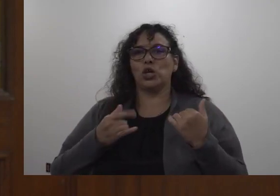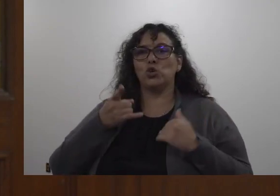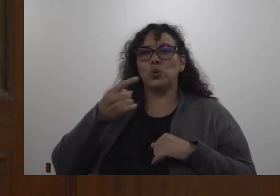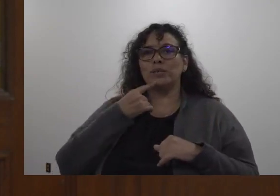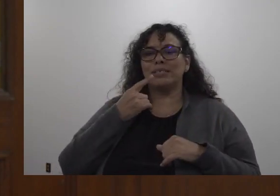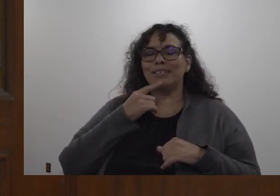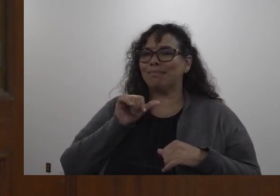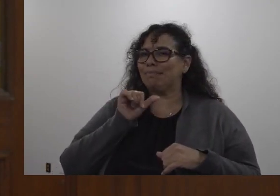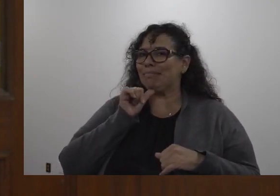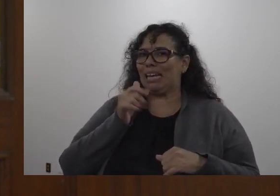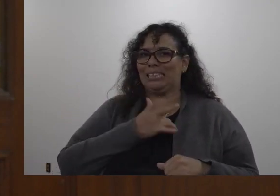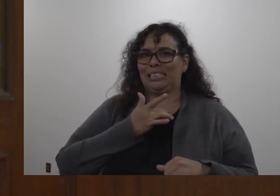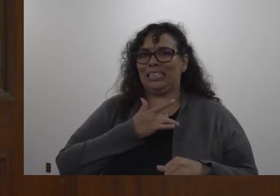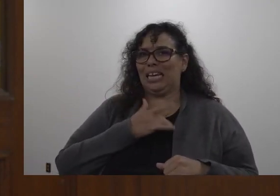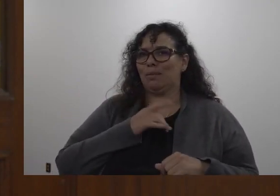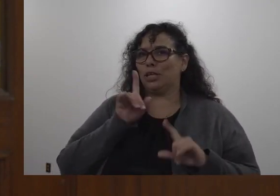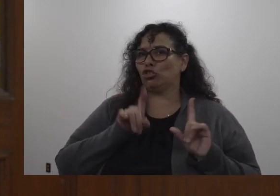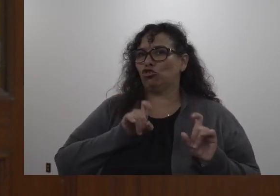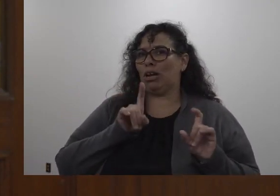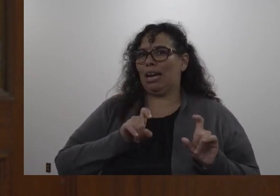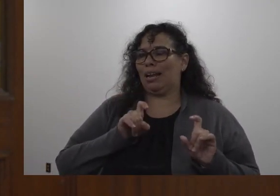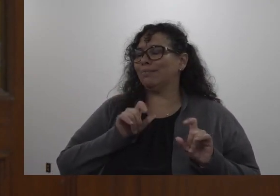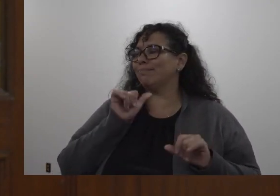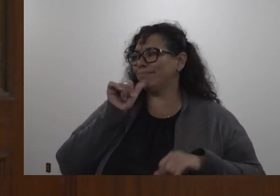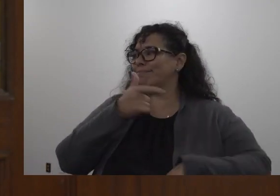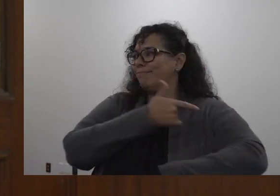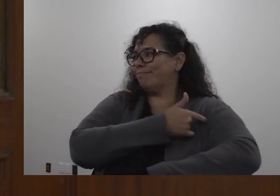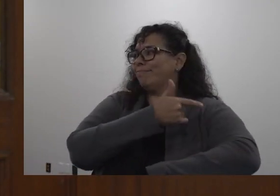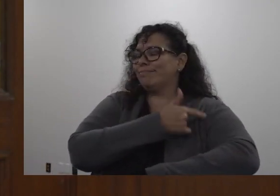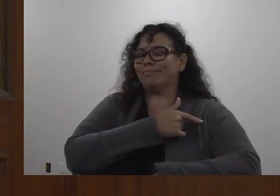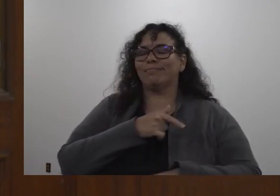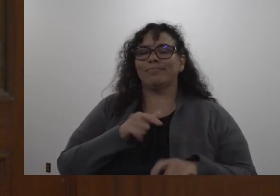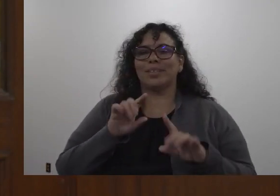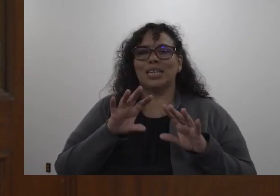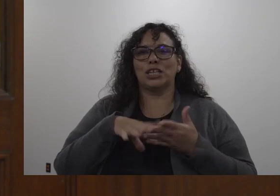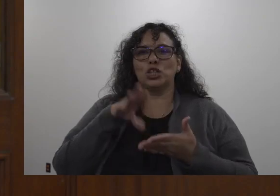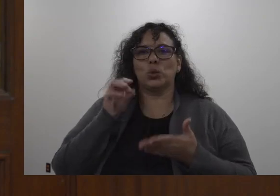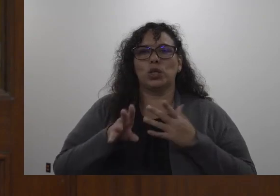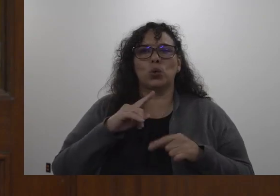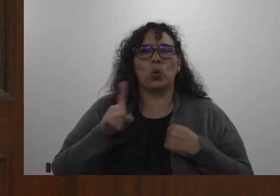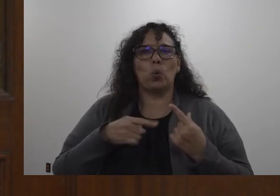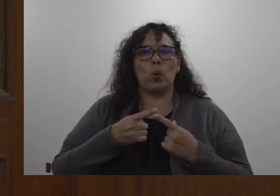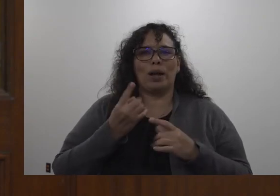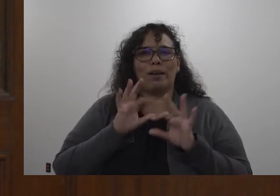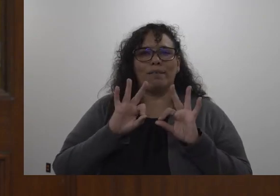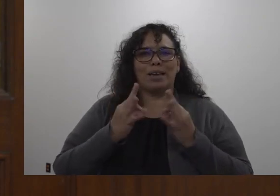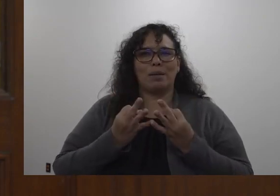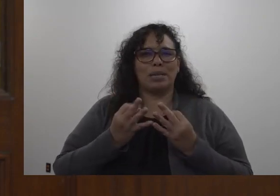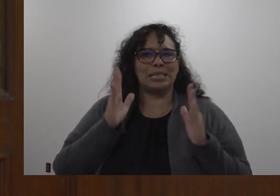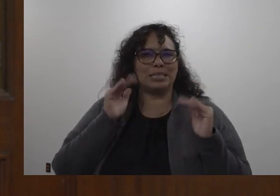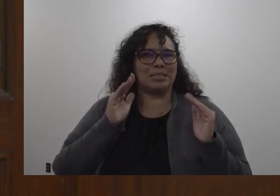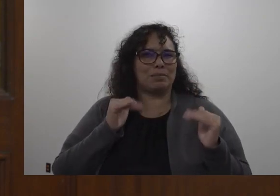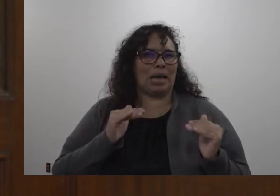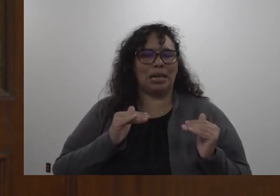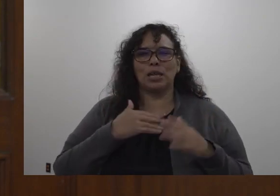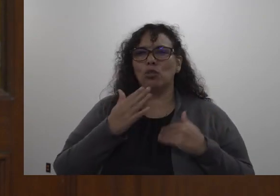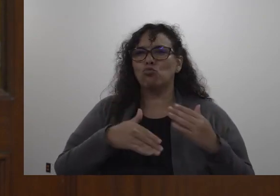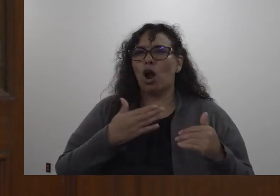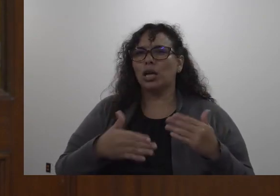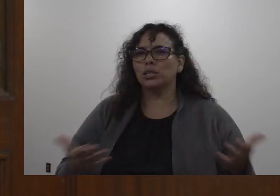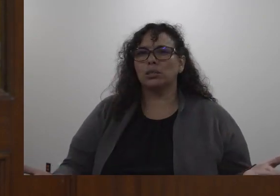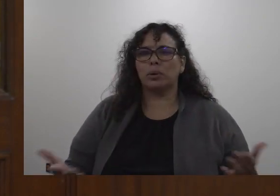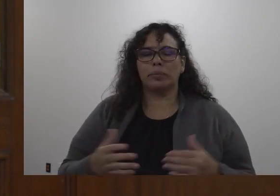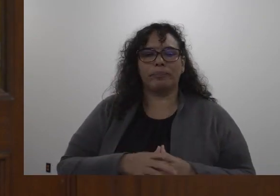asymptomatic screening of unvaccinated students when can families expect to hear information about what that process will entail